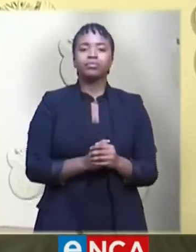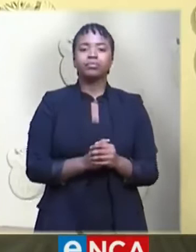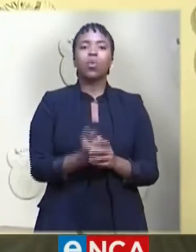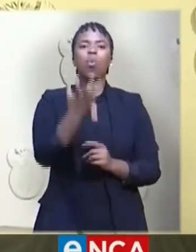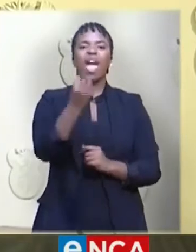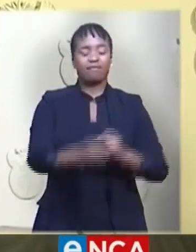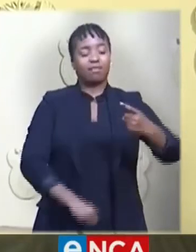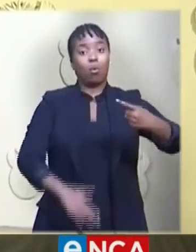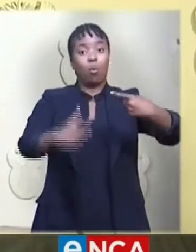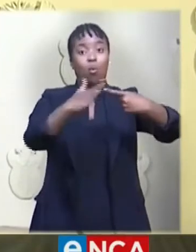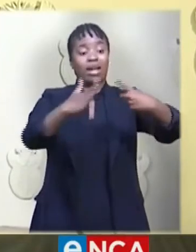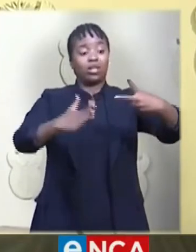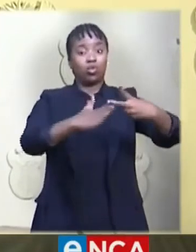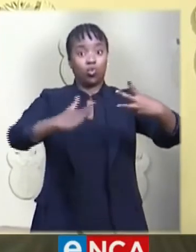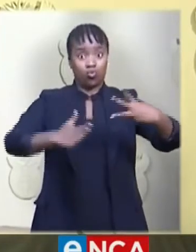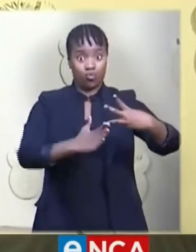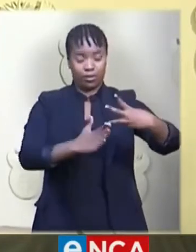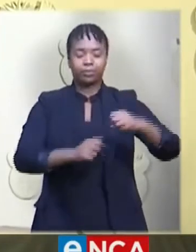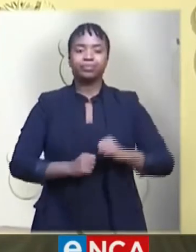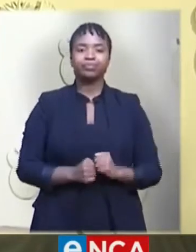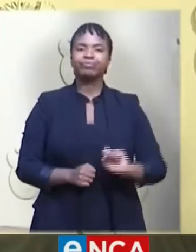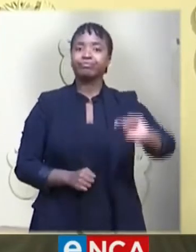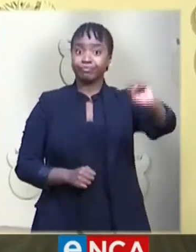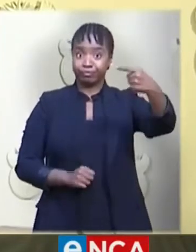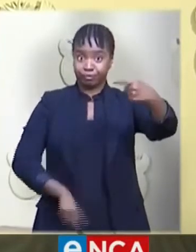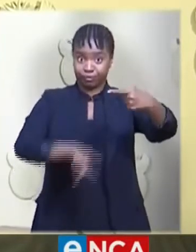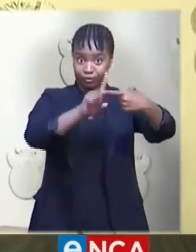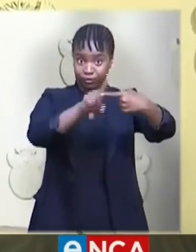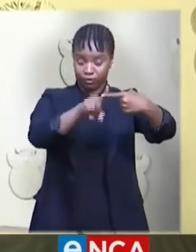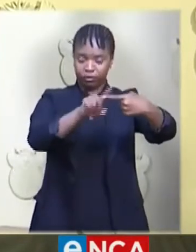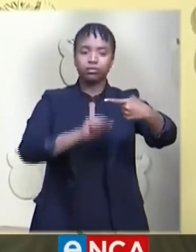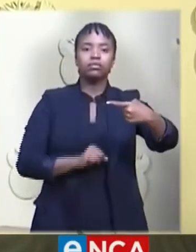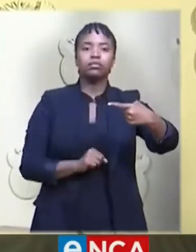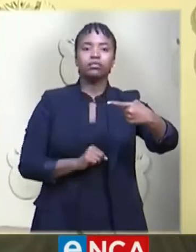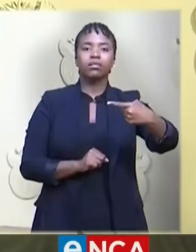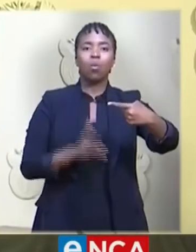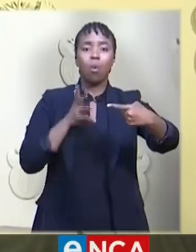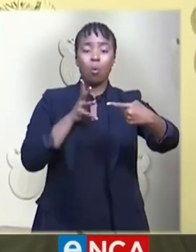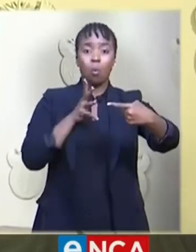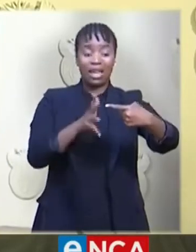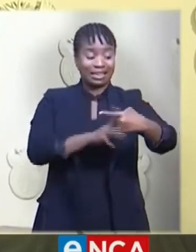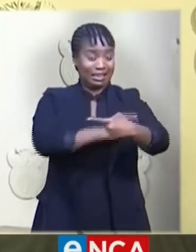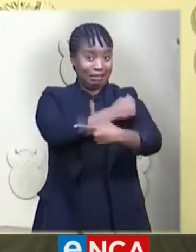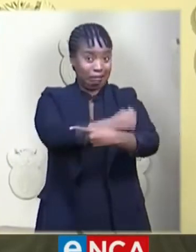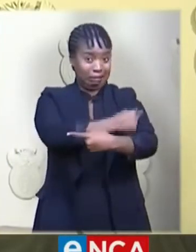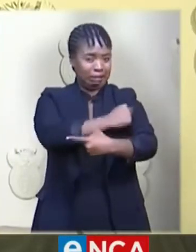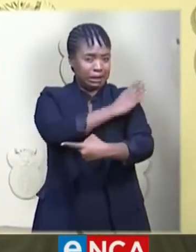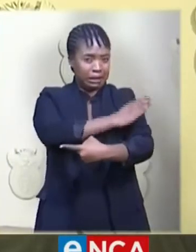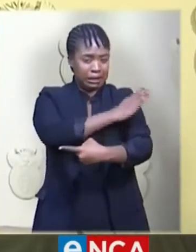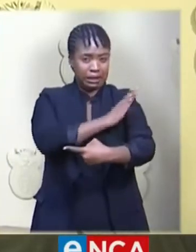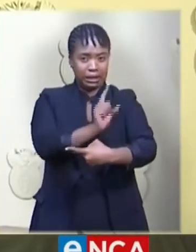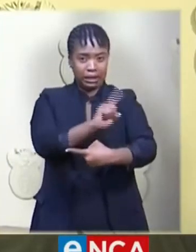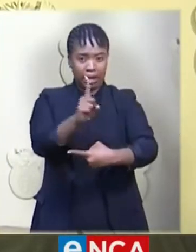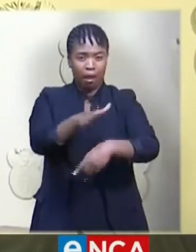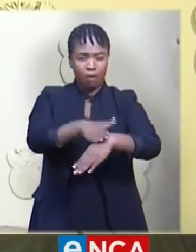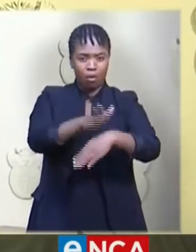up of three parts. Firstly, an intensified public health response to slow down